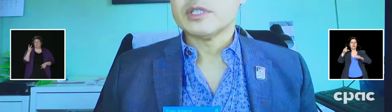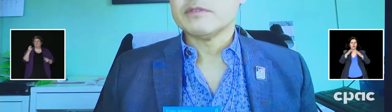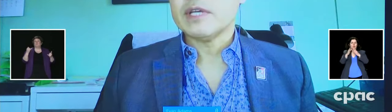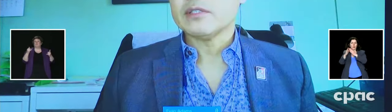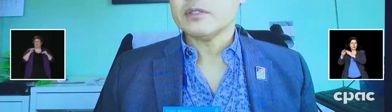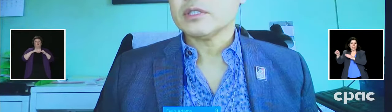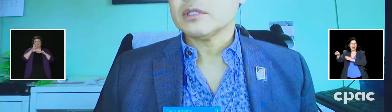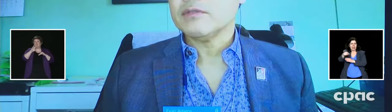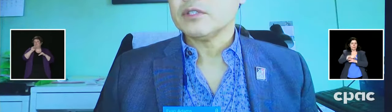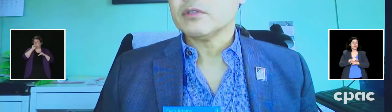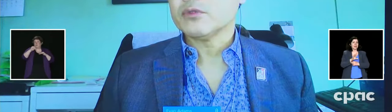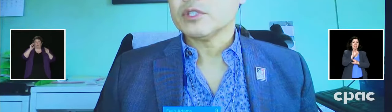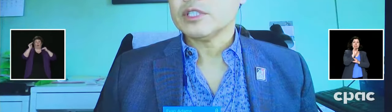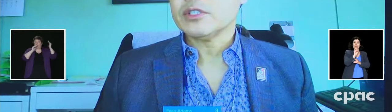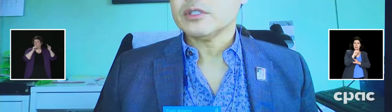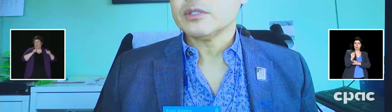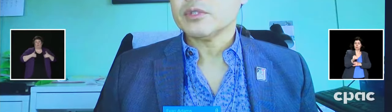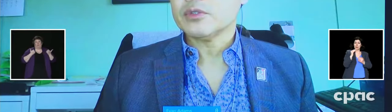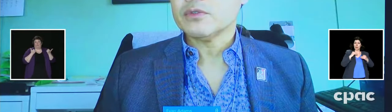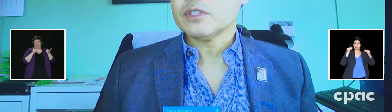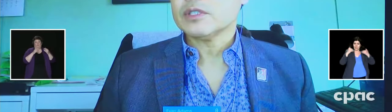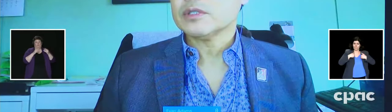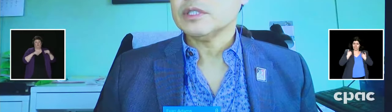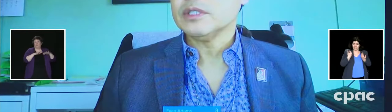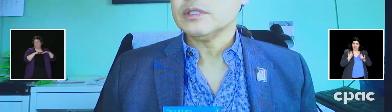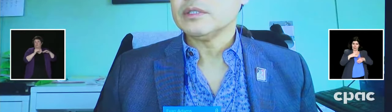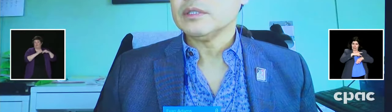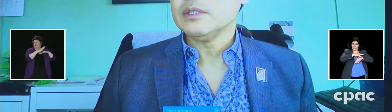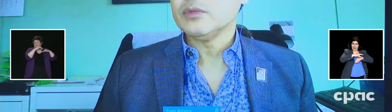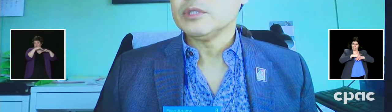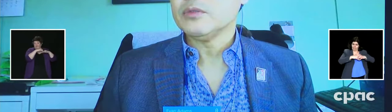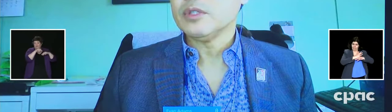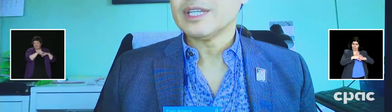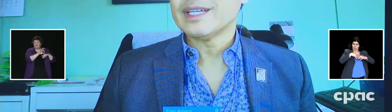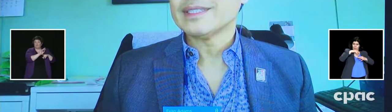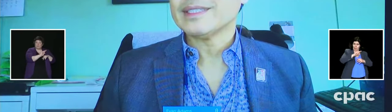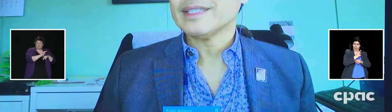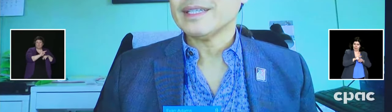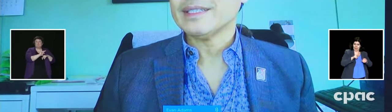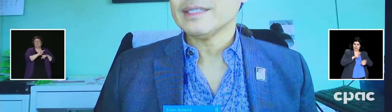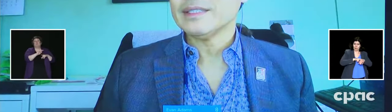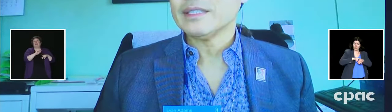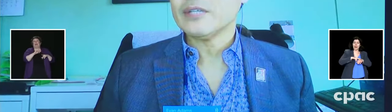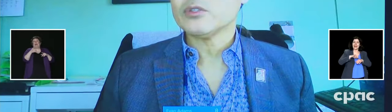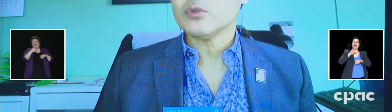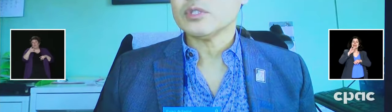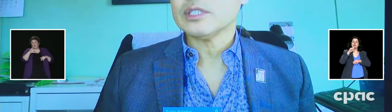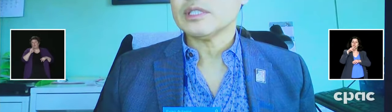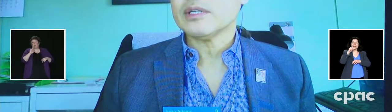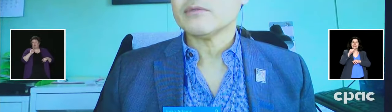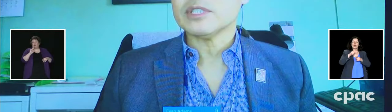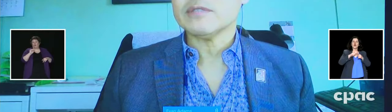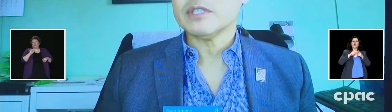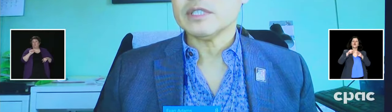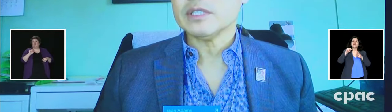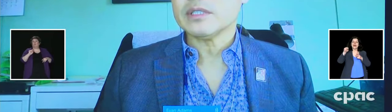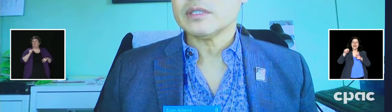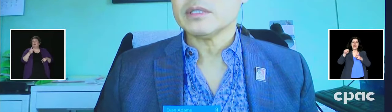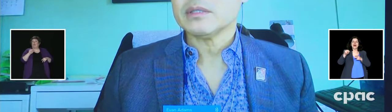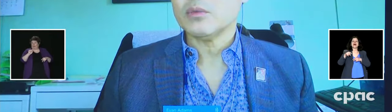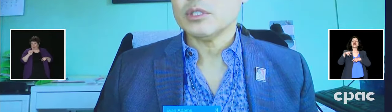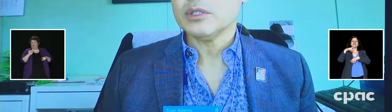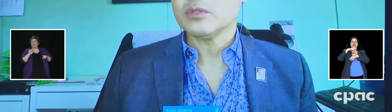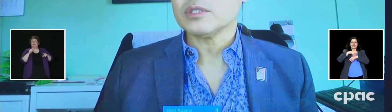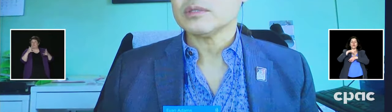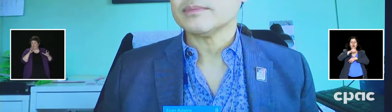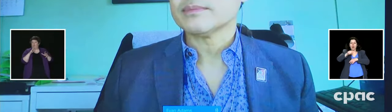50% of adults living on First Nations reserves in Inuit Nunangat and in the territories have received at least